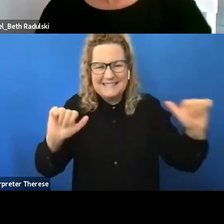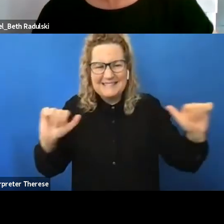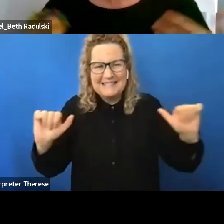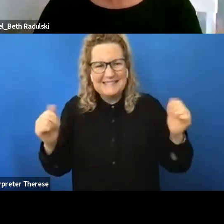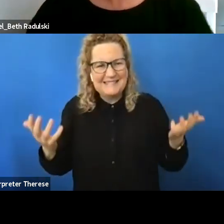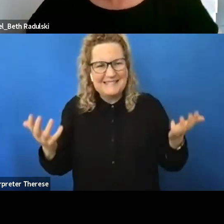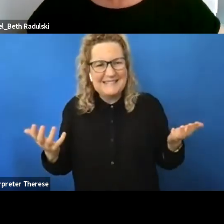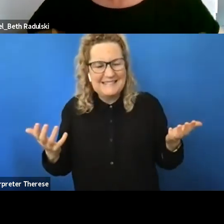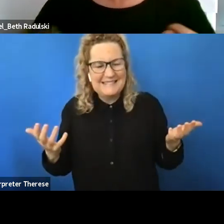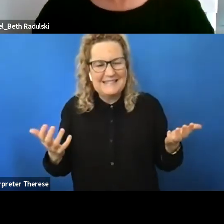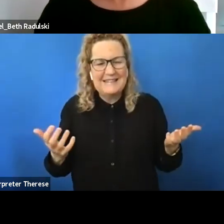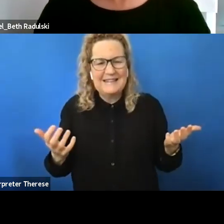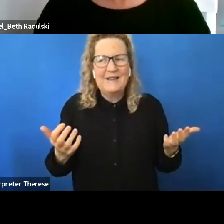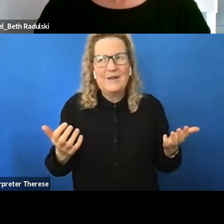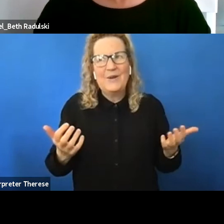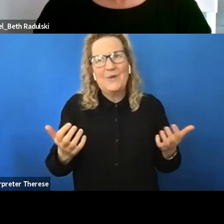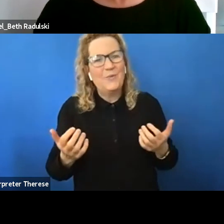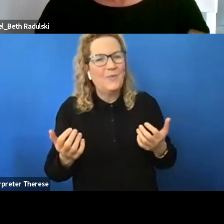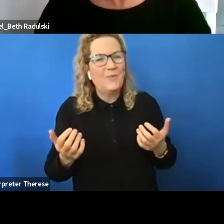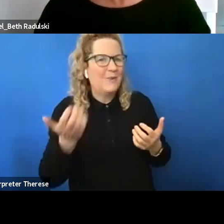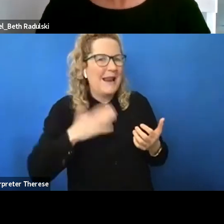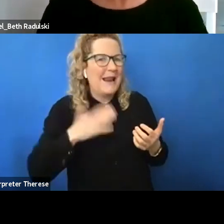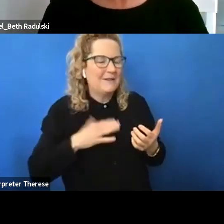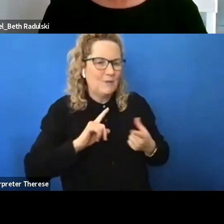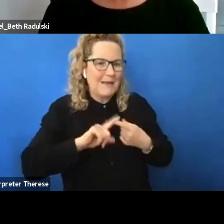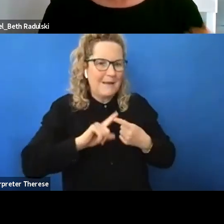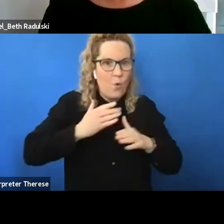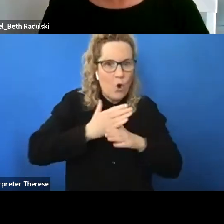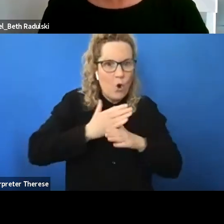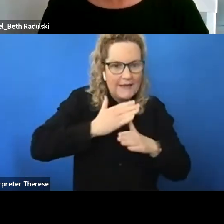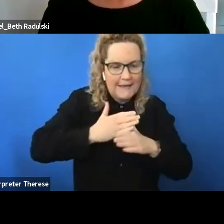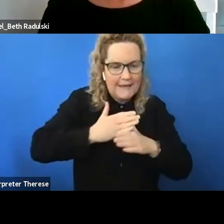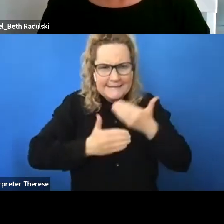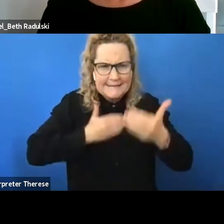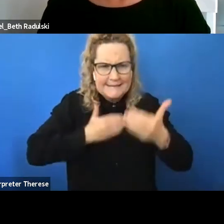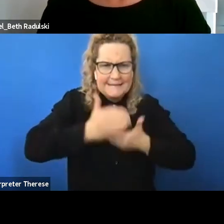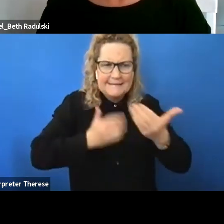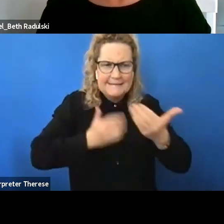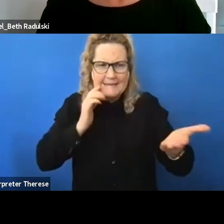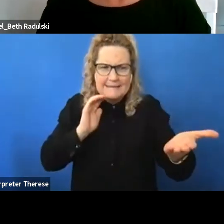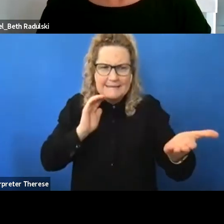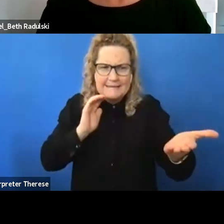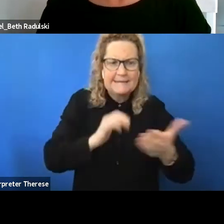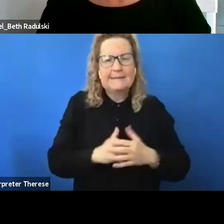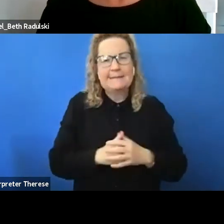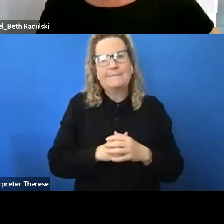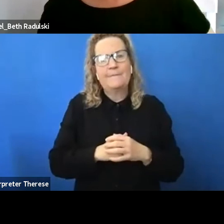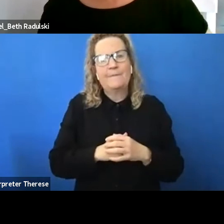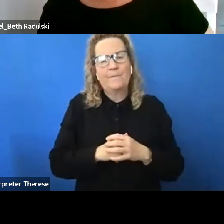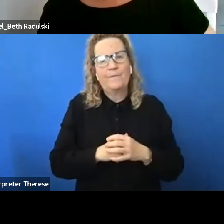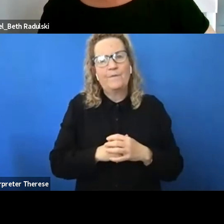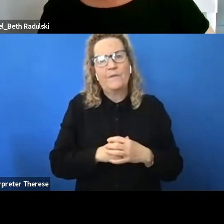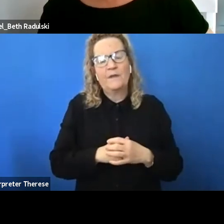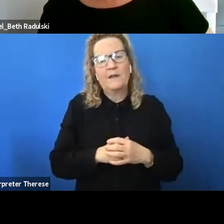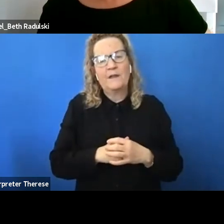to just keep working towards that and and acknowledging that it's not just catering to um an individual who's